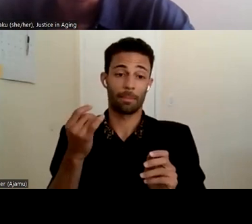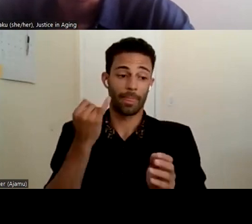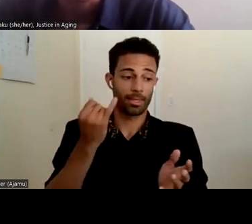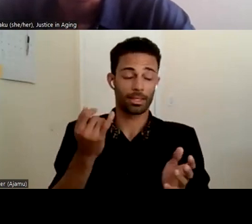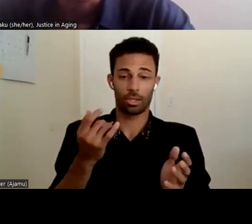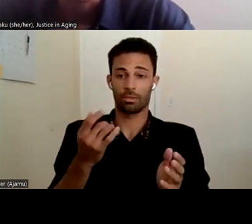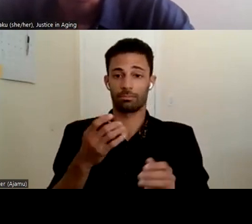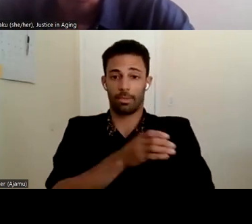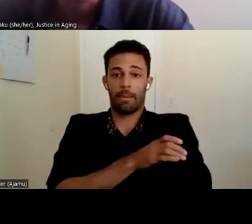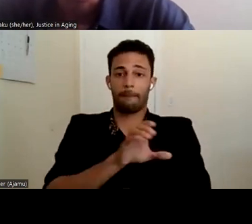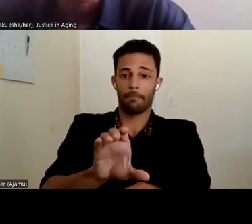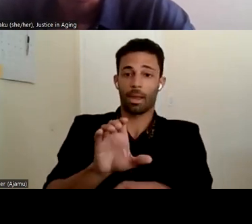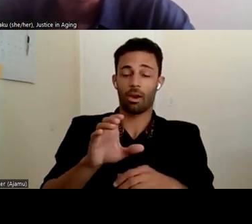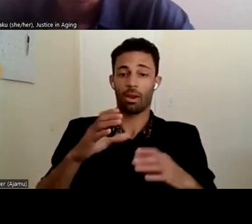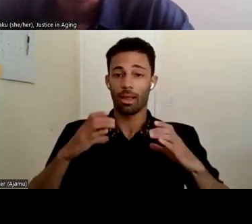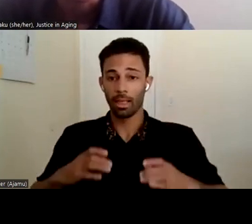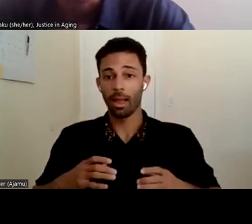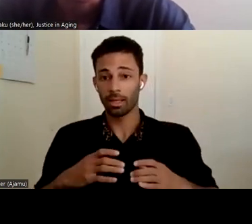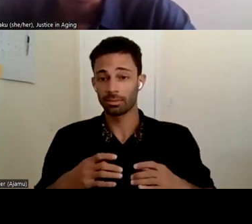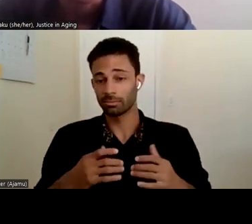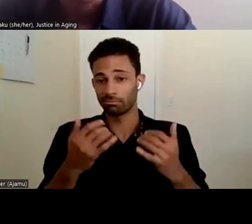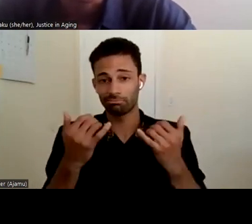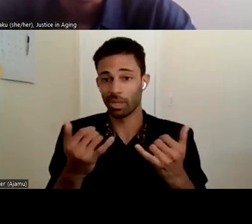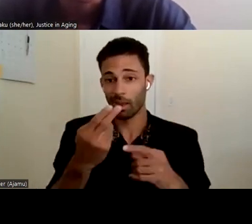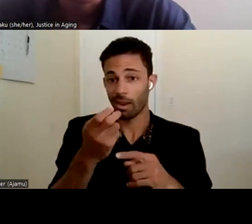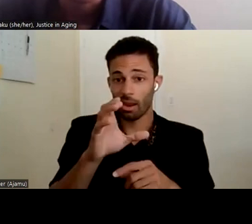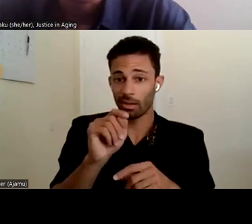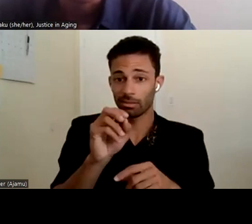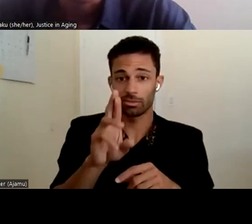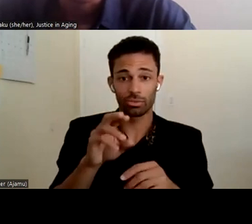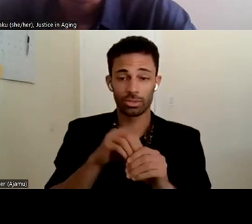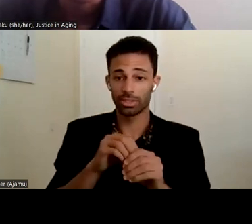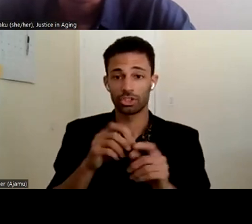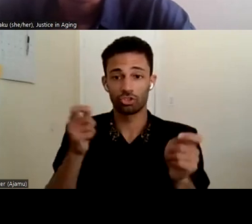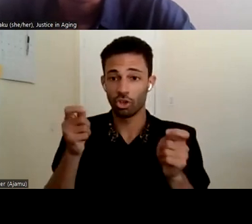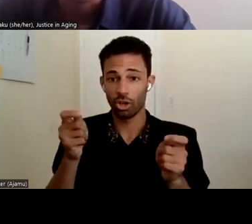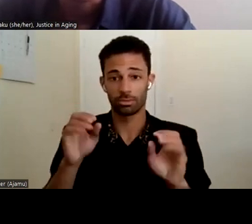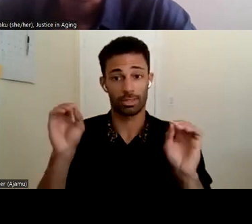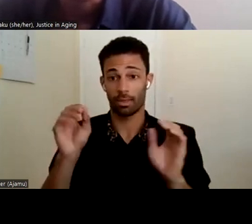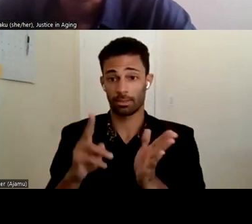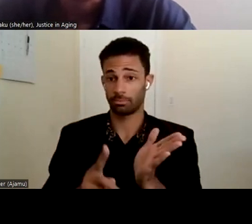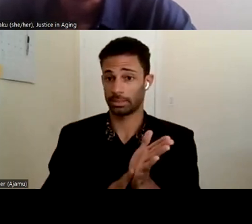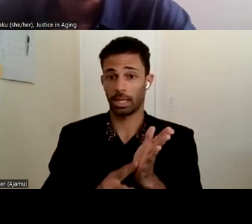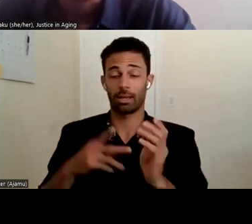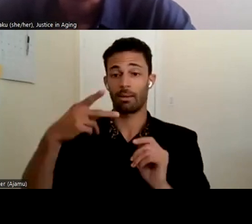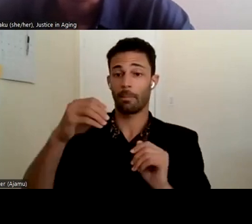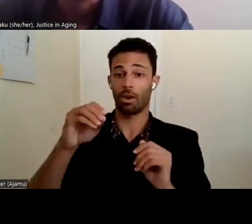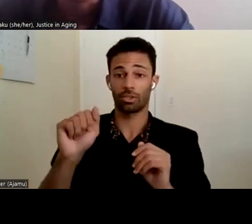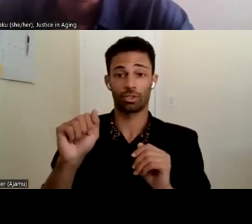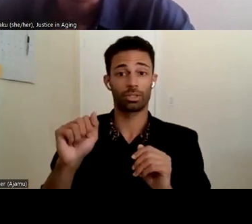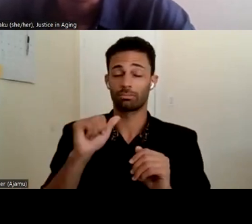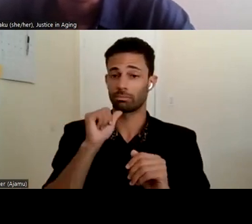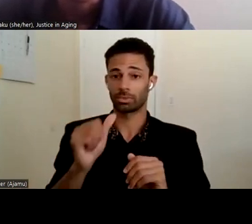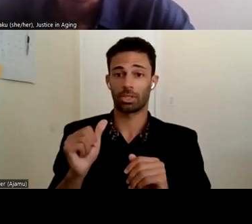that it's their voice in this case, Hector's in charge. I mean, nothing has been signed yet. No, the power of attorney hasn't been activated.